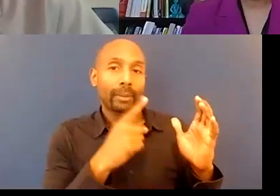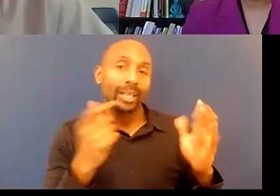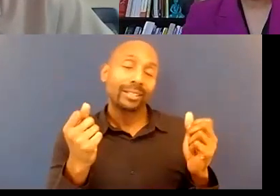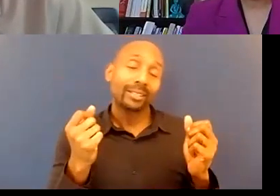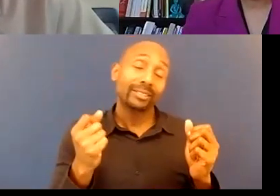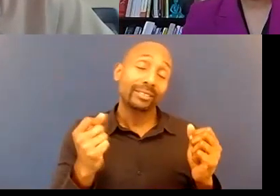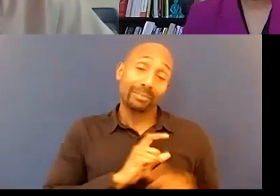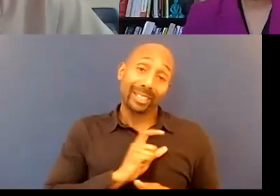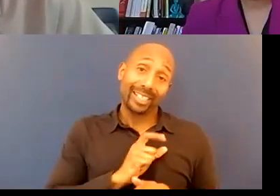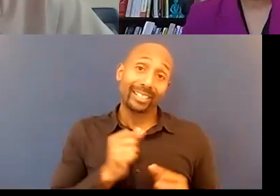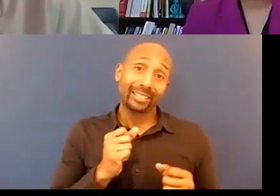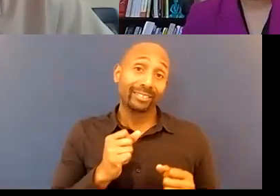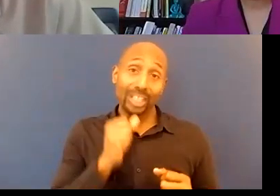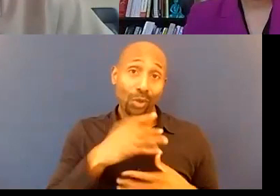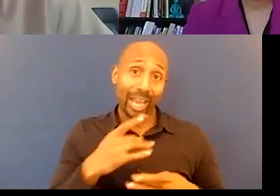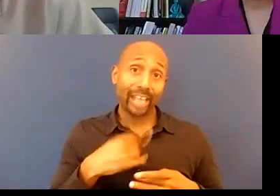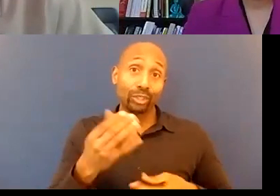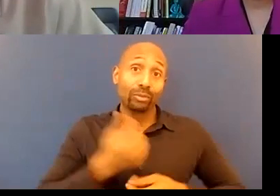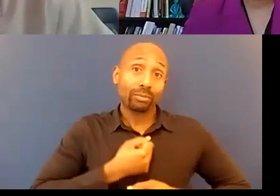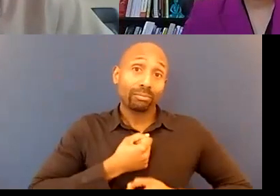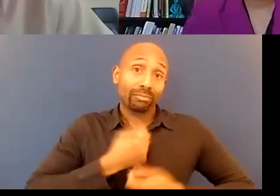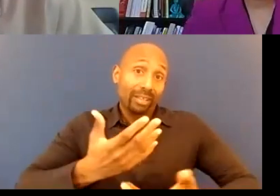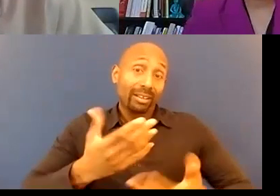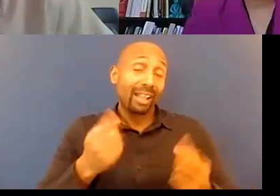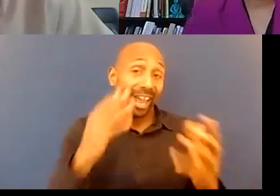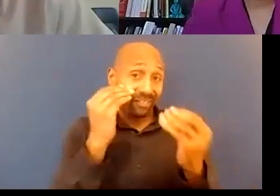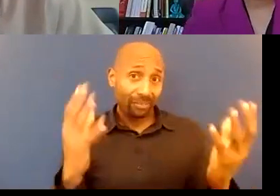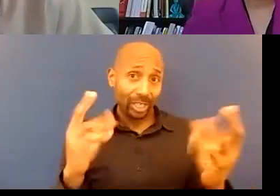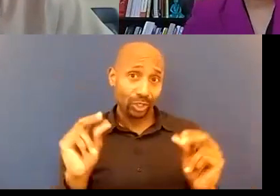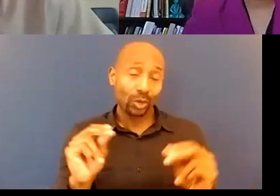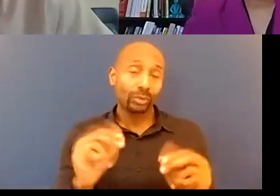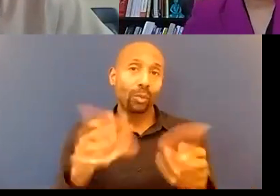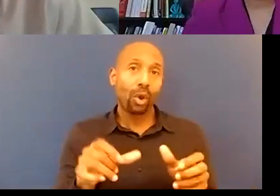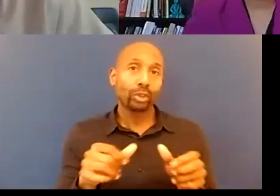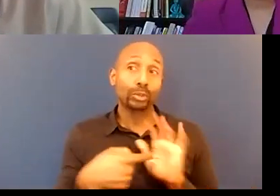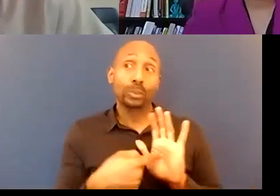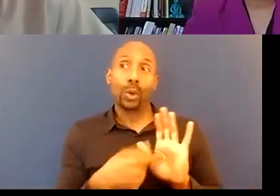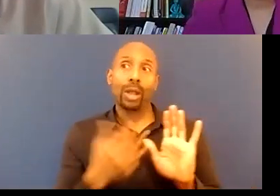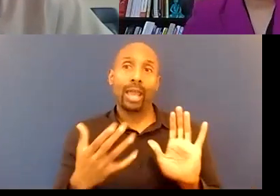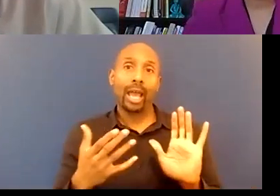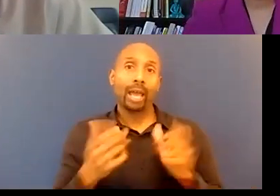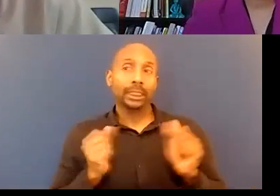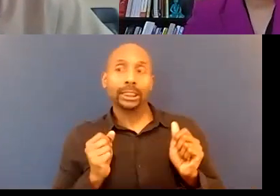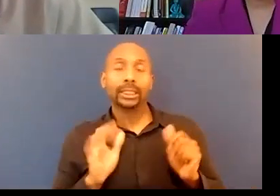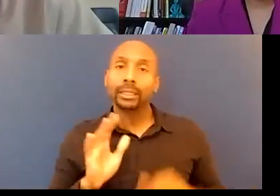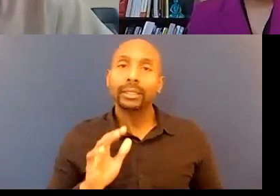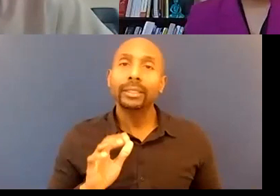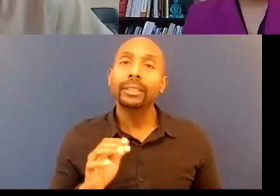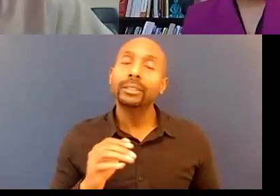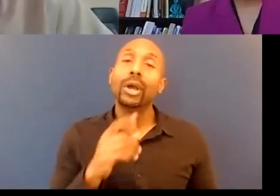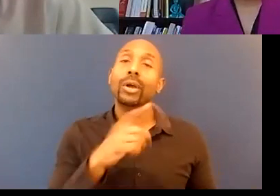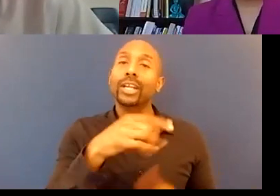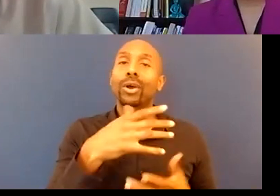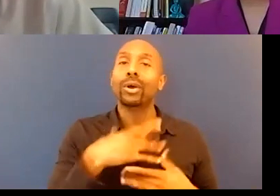information um and they don't want to uh reveal much so they just want to know what is we don't like surprises